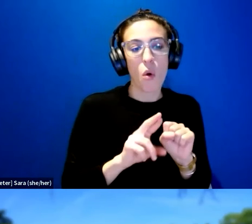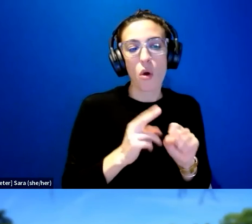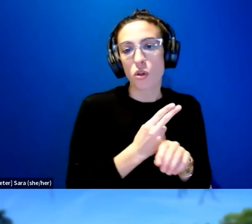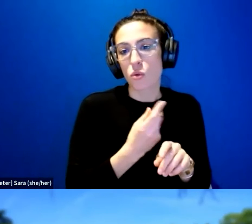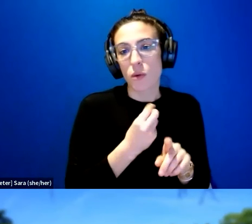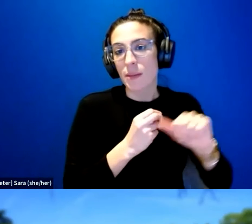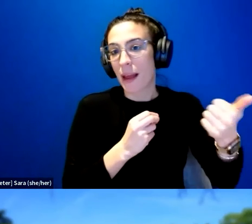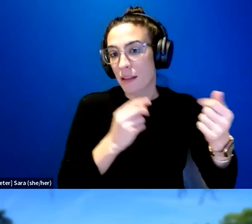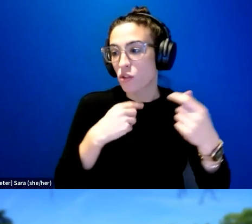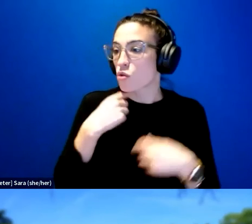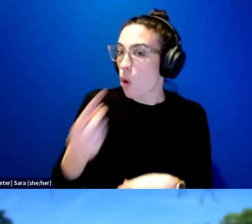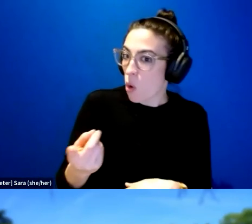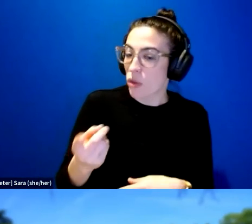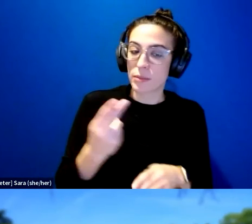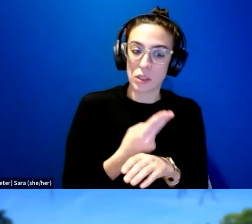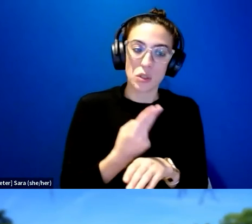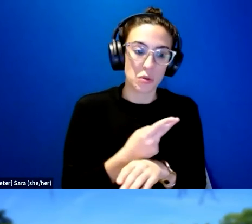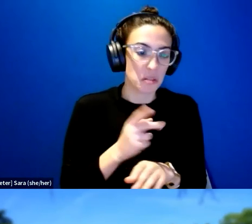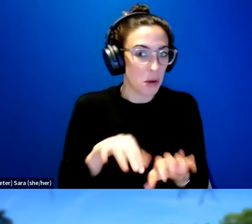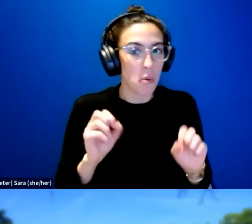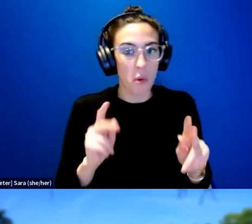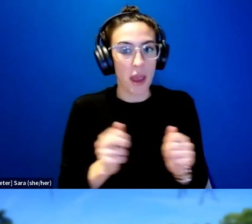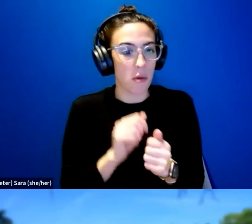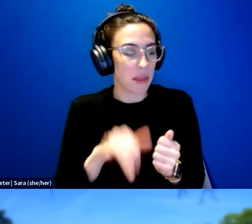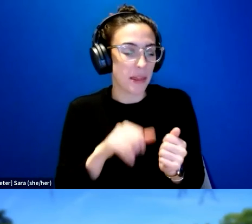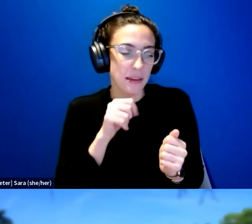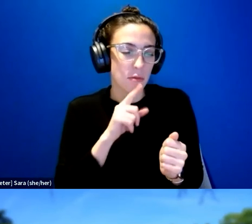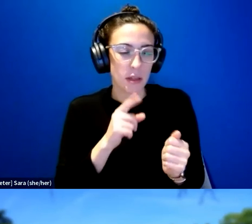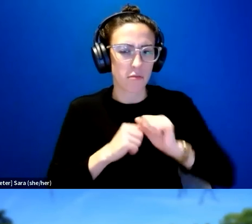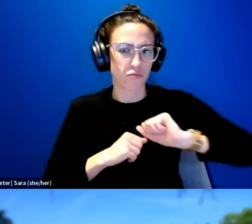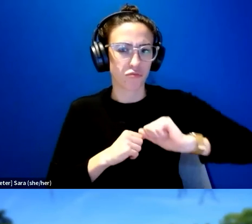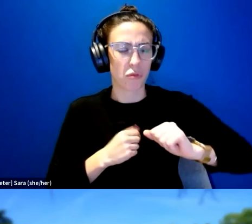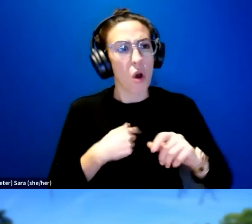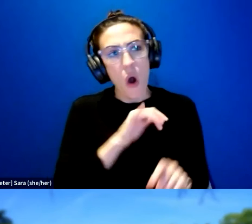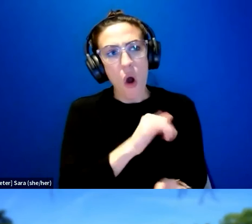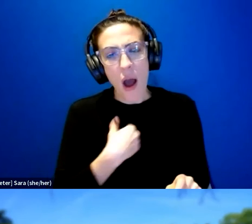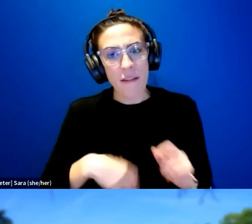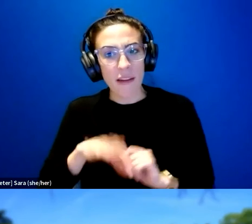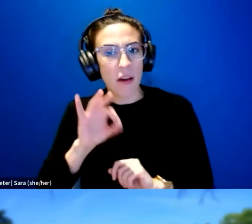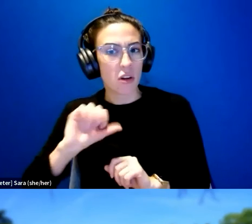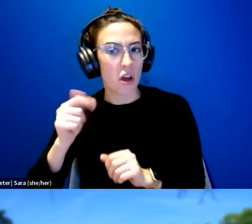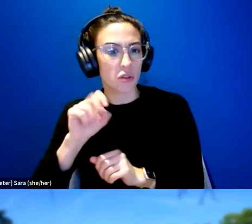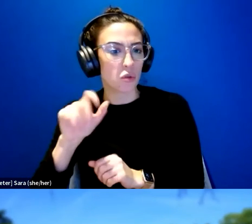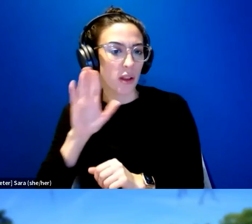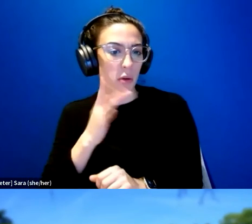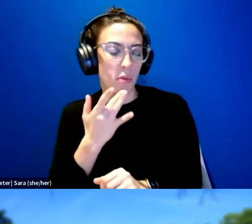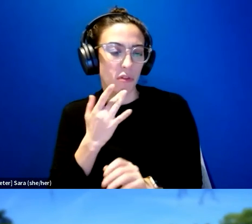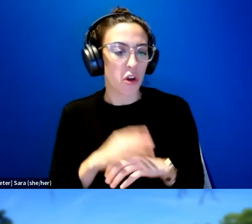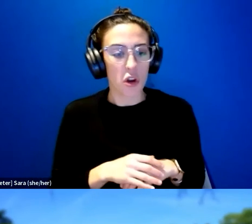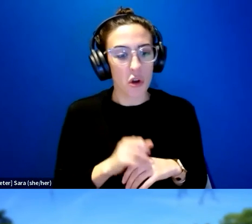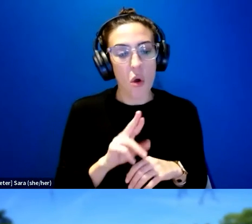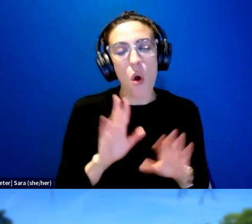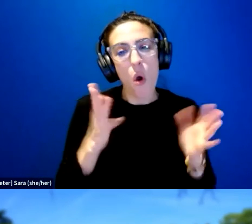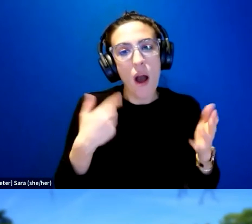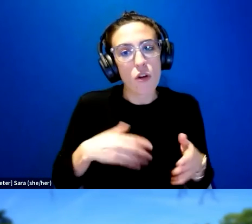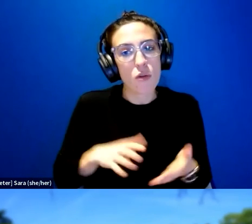okay with that. They didn't really object to it that much, saying that, oh, I found a different tool that I want to use instead. Or I've already learned